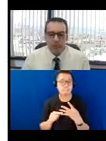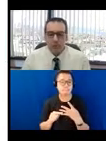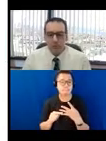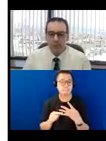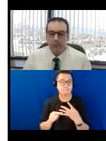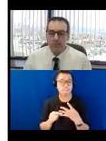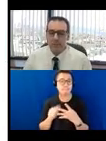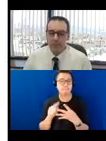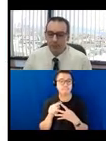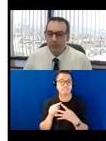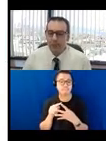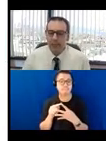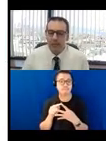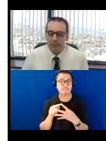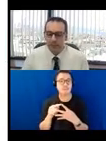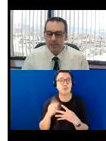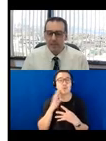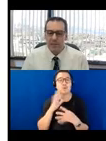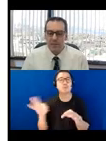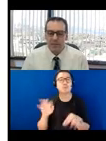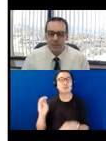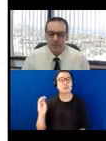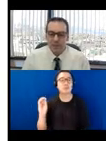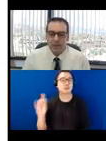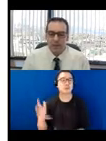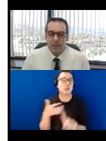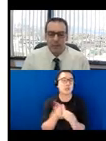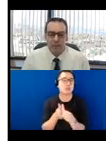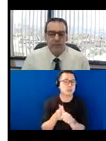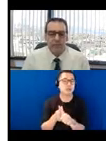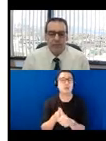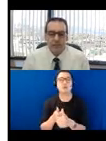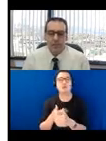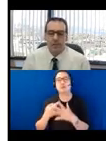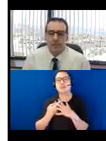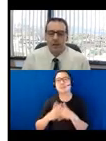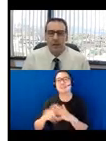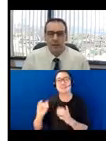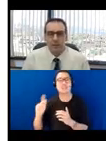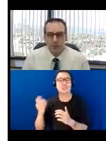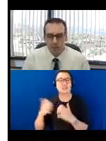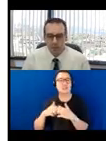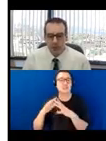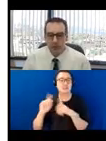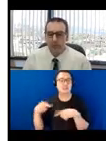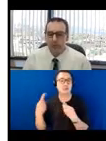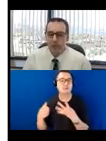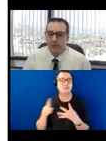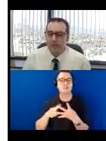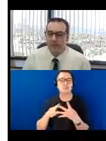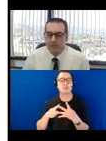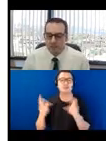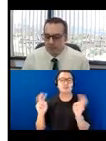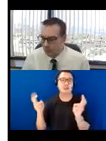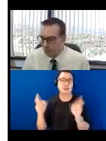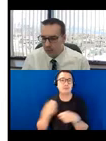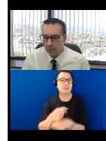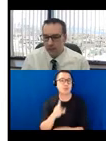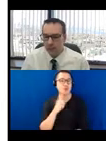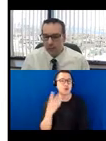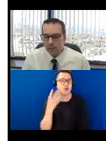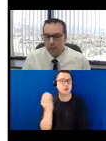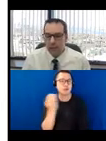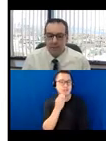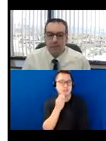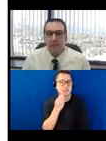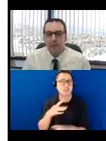First we will begin with some MOD related updates and initiatives then we'll transition into the main topics for ensuring outdoor dining is accessible to all.